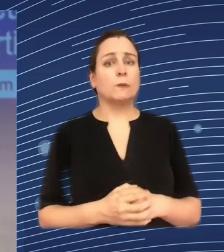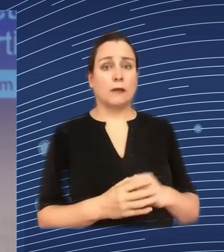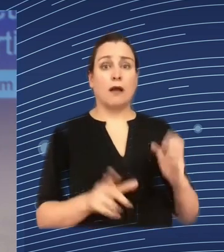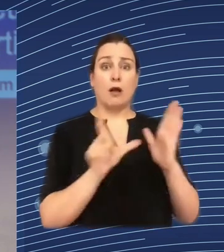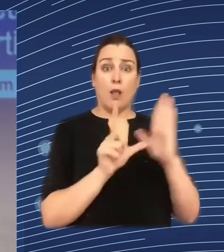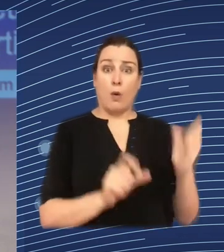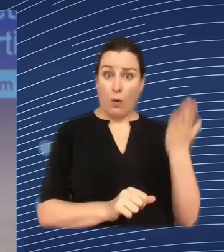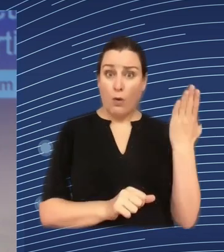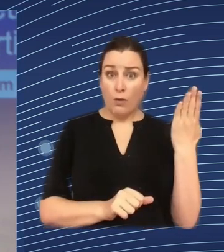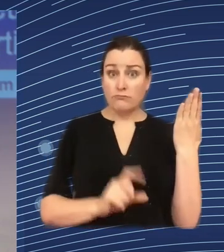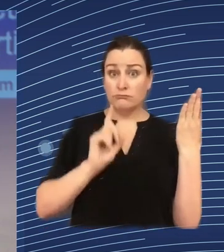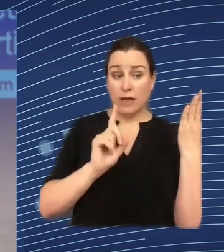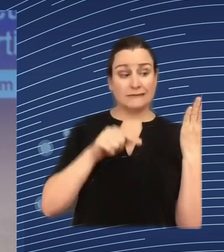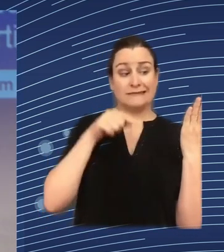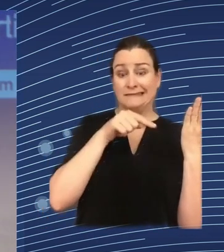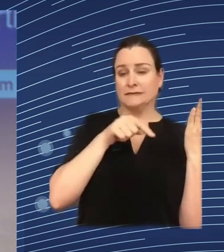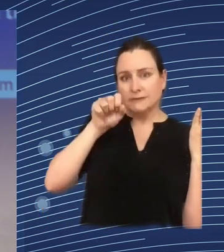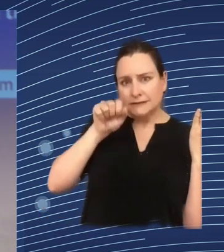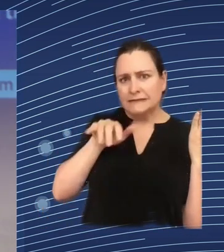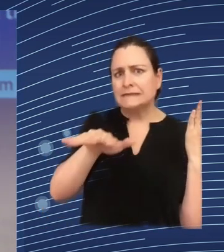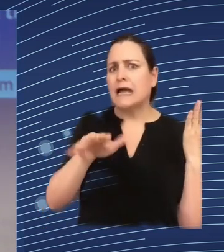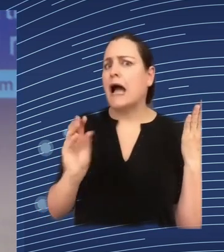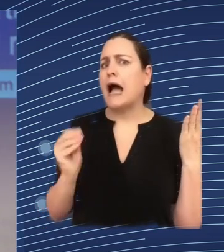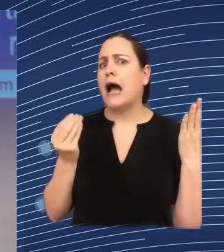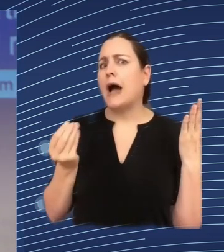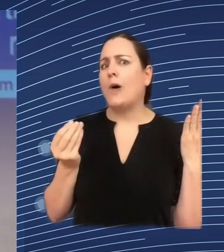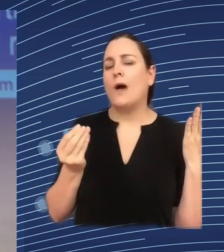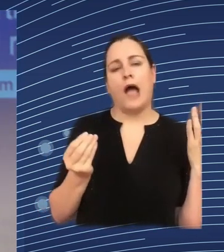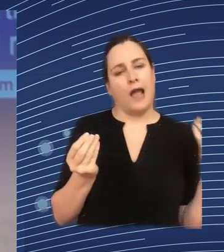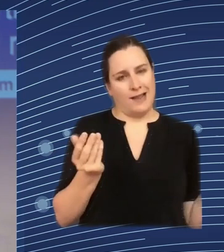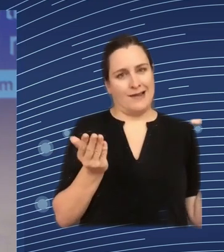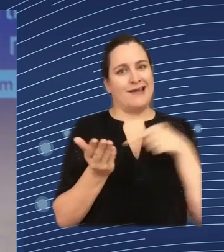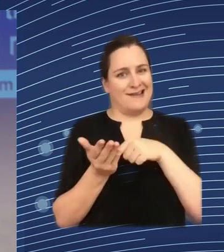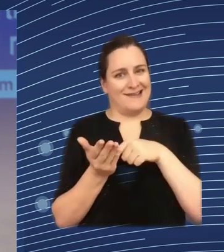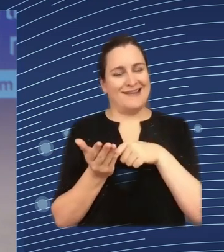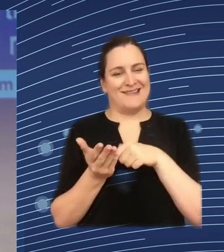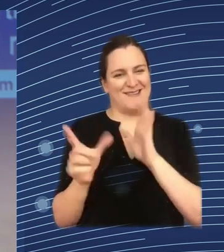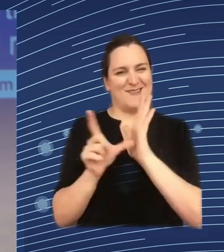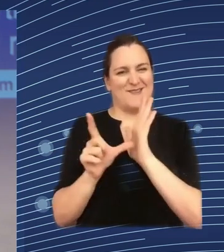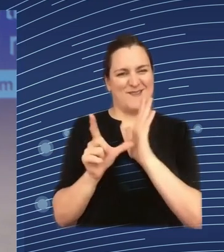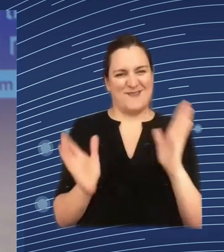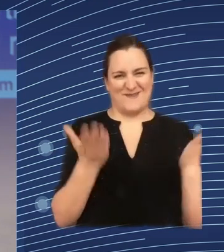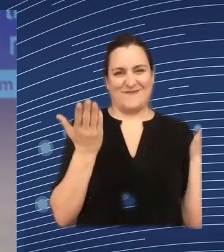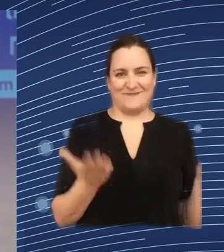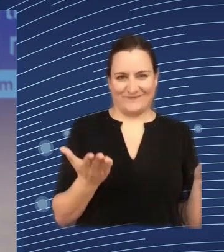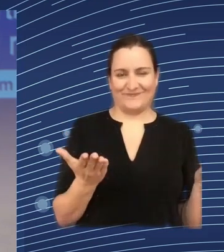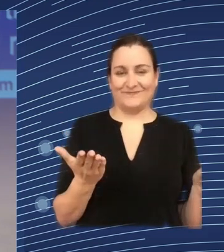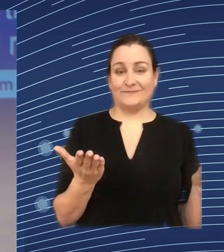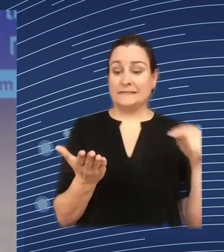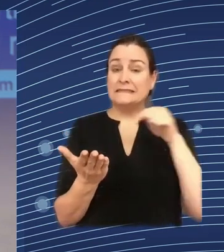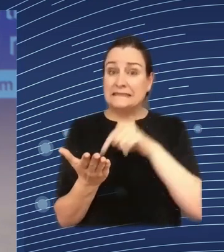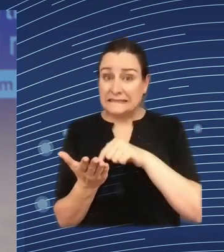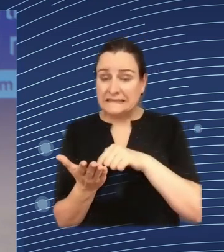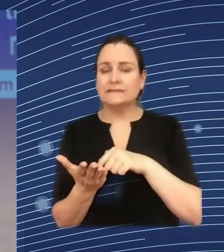clearly and reliably stipulated with which questions are inadmissible